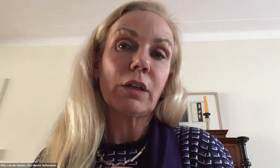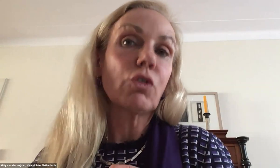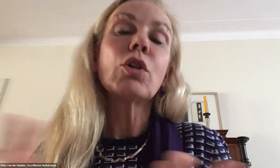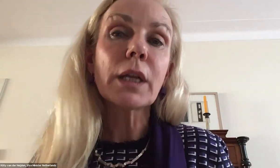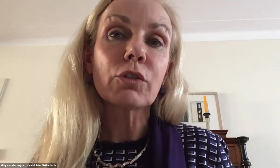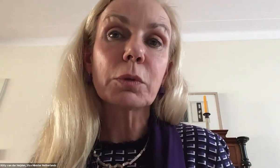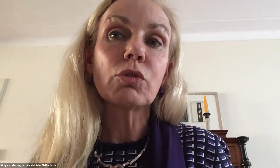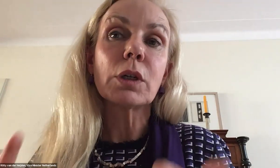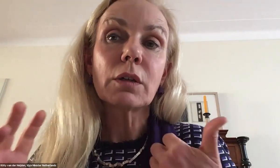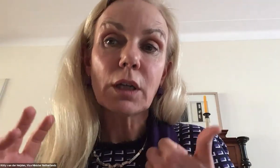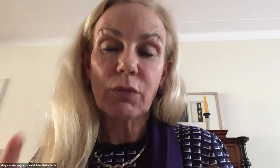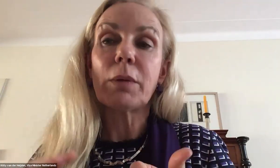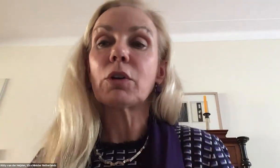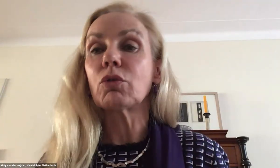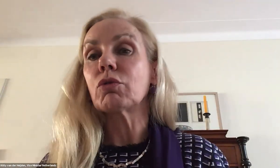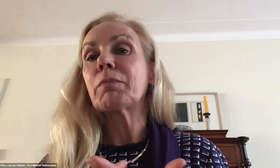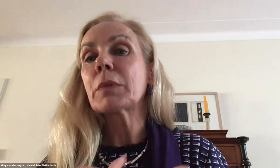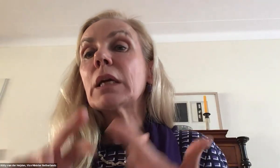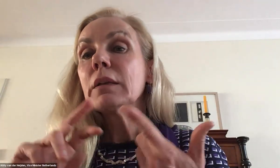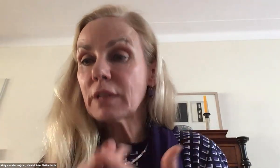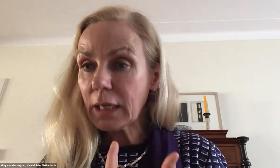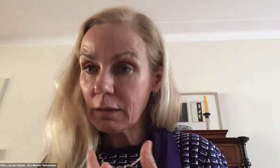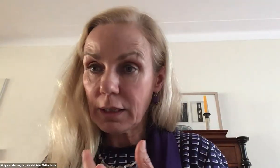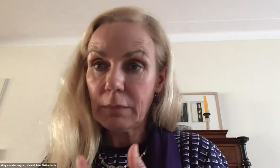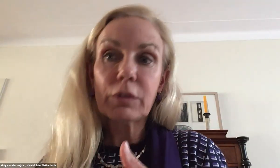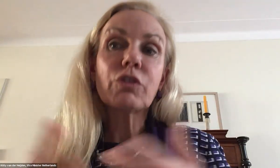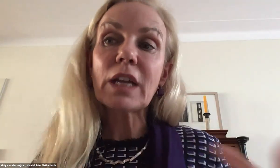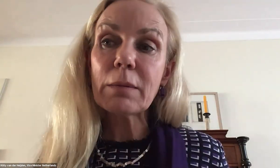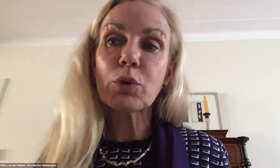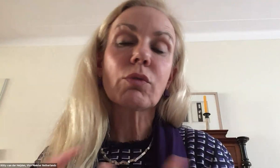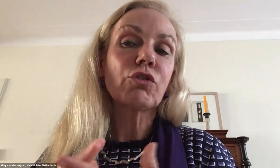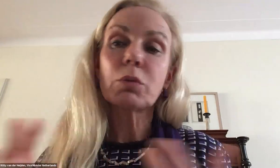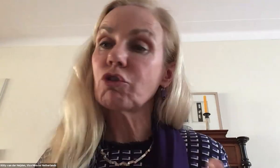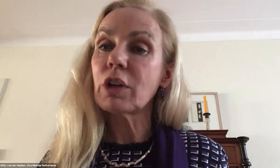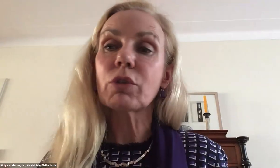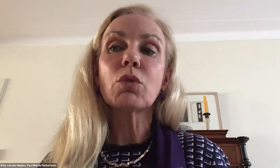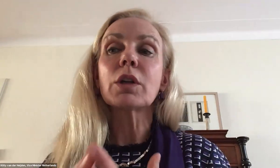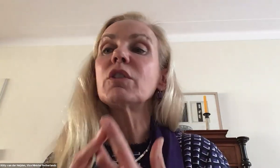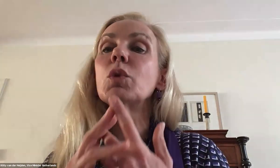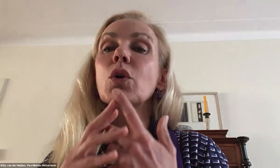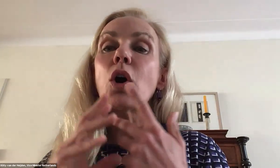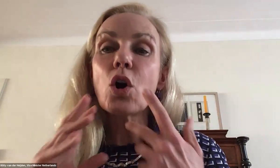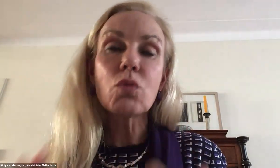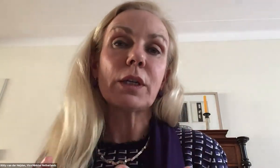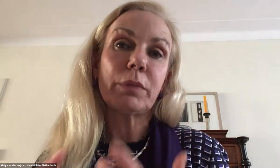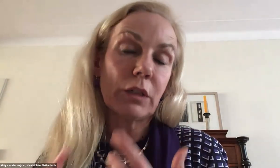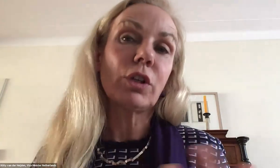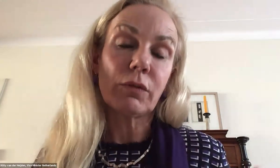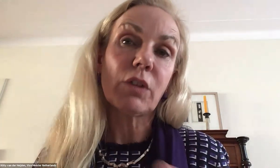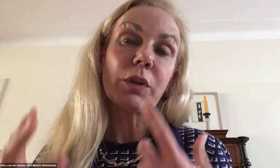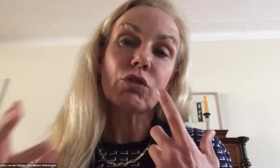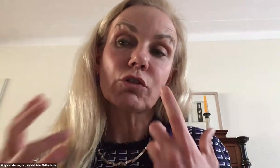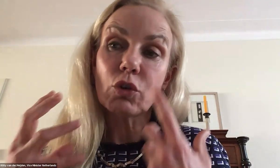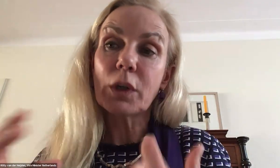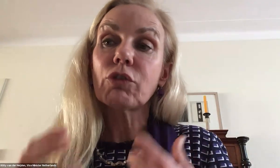policy change. Nobody else will do it if women don't. Secondly, sustained progress towards gender equality will only be